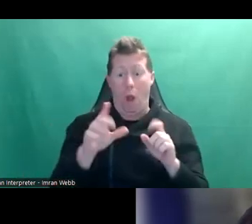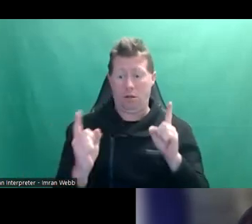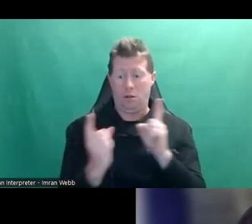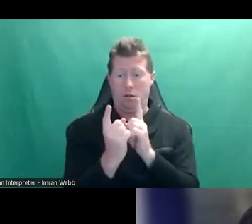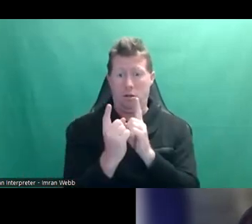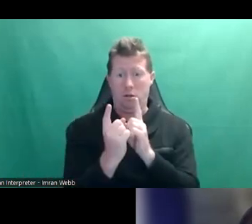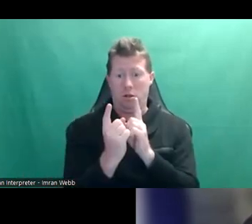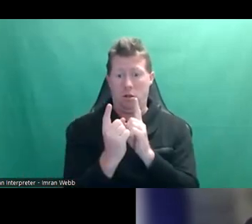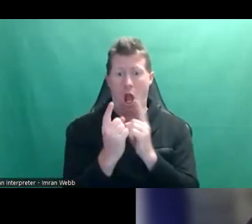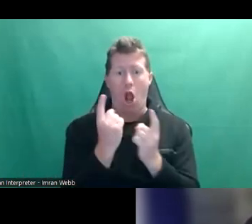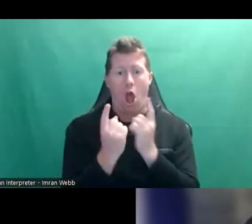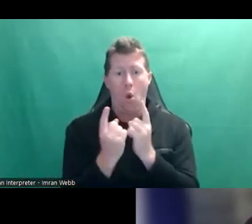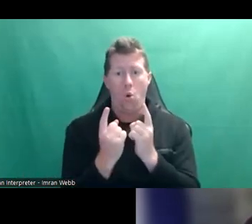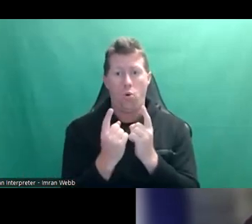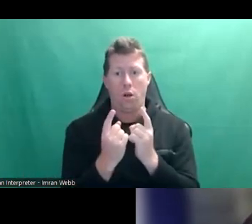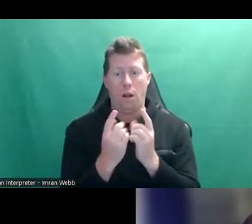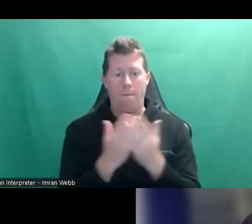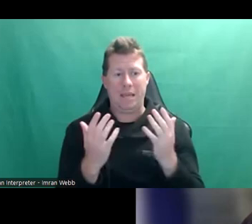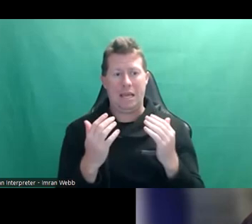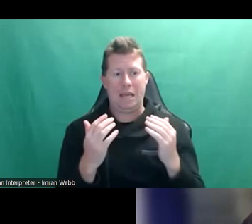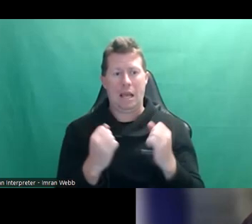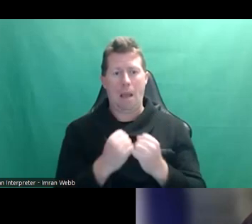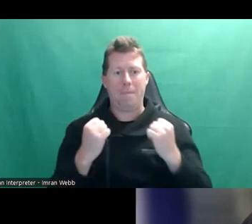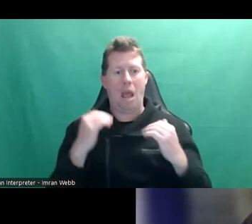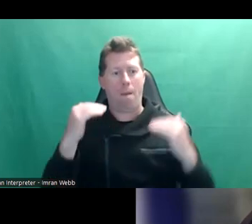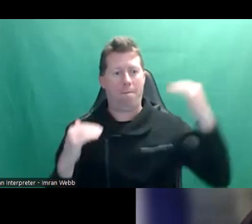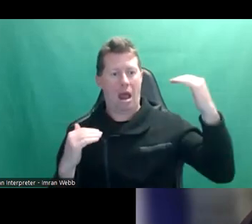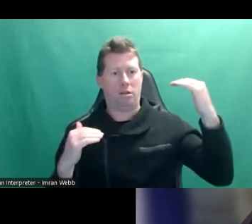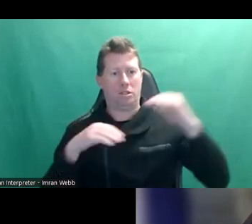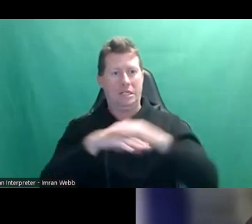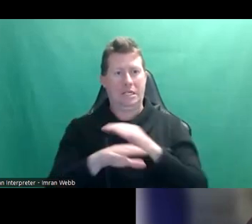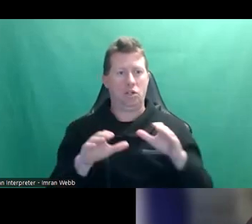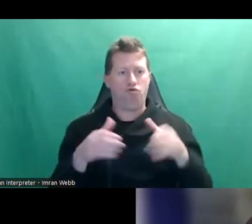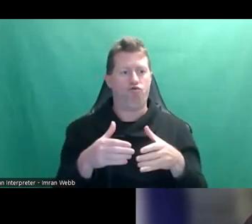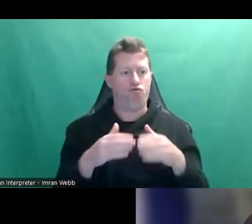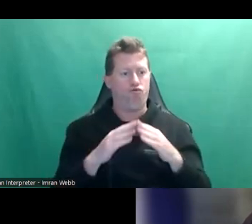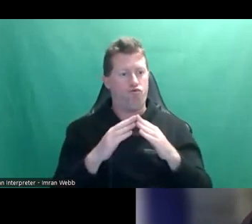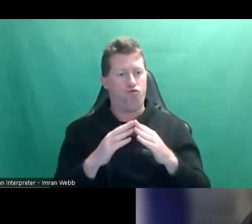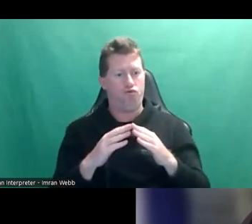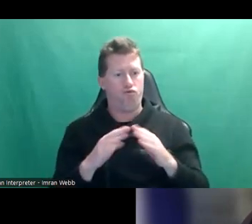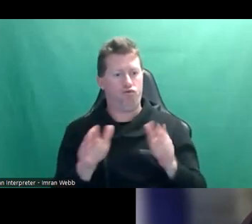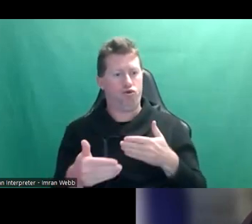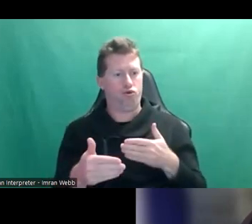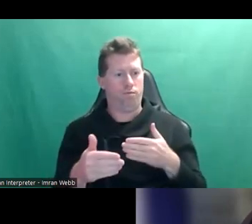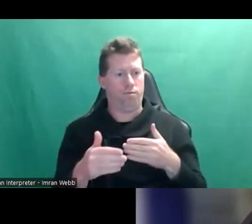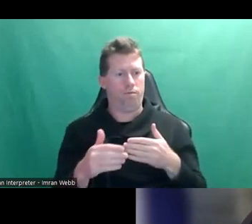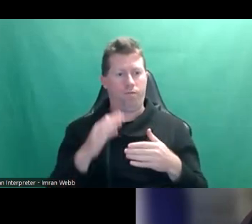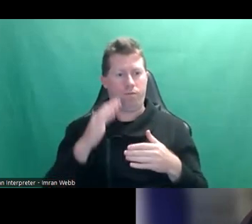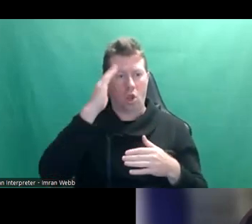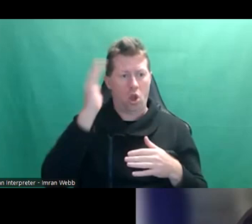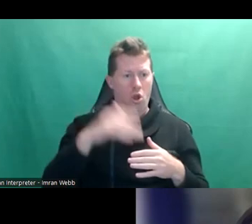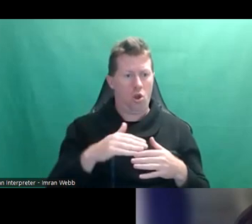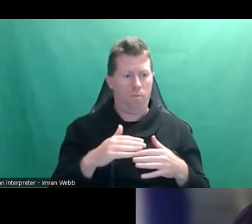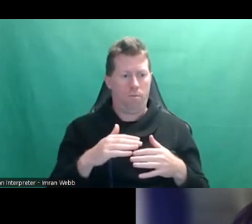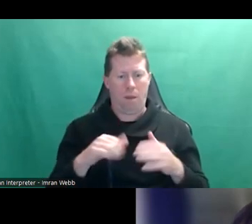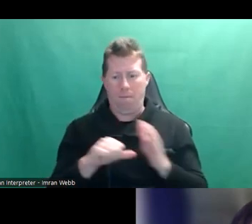room with that guy, there's a massive power imbalance. She's in his room. She's far from home. She probably doesn't have much money as a 19-year